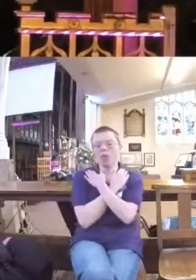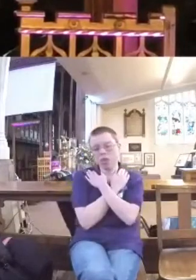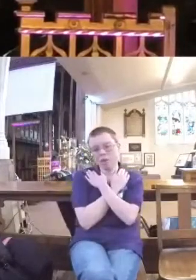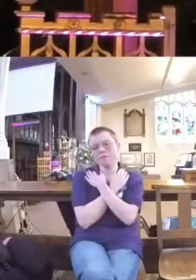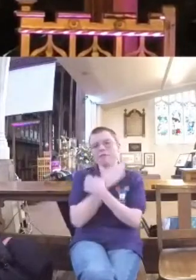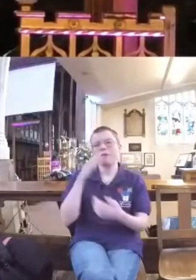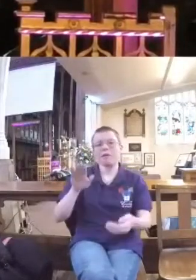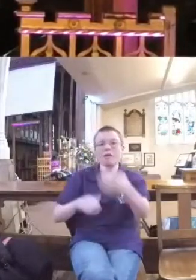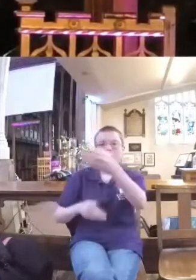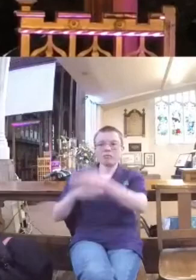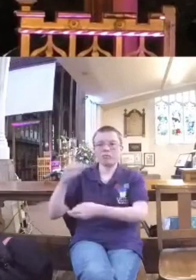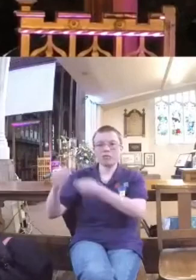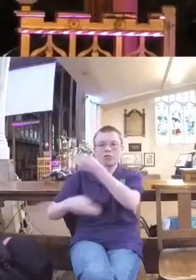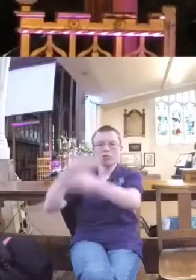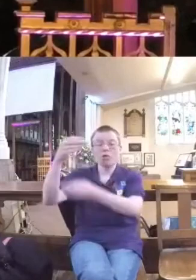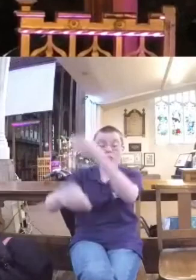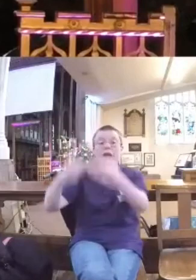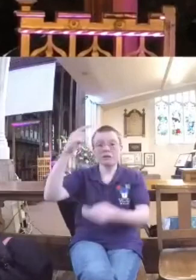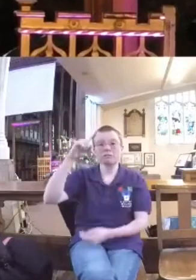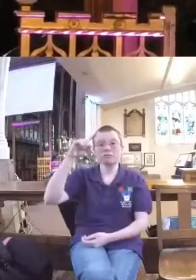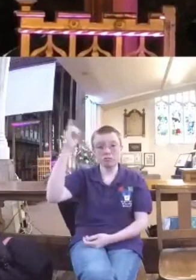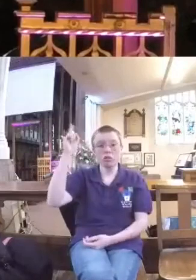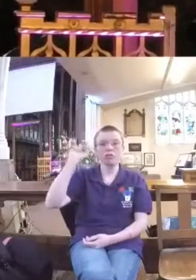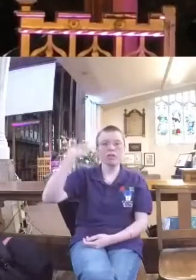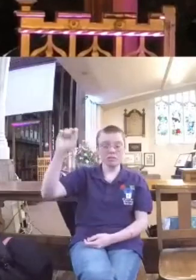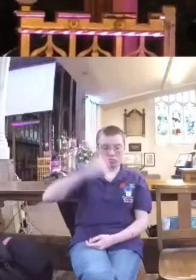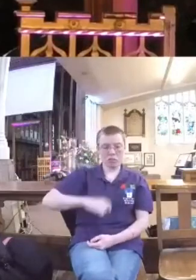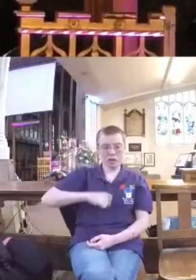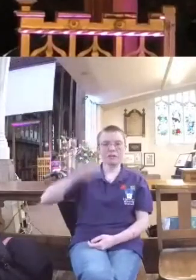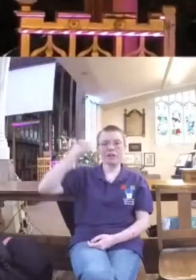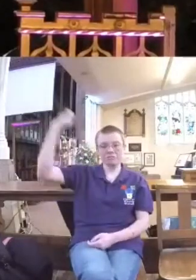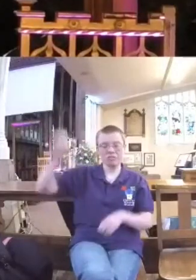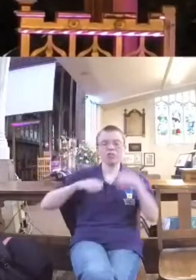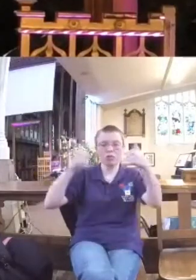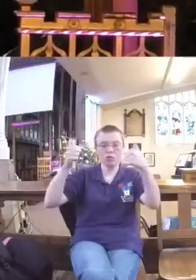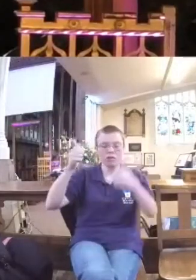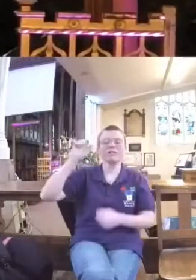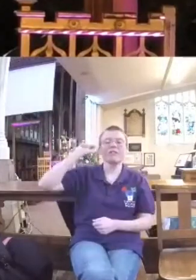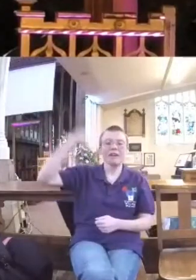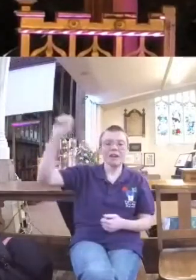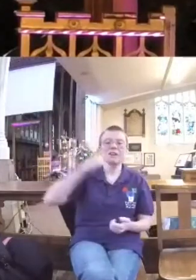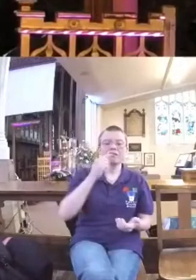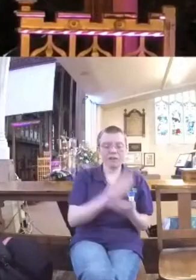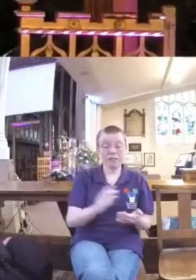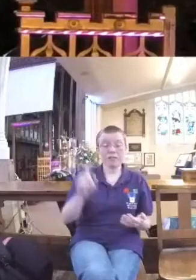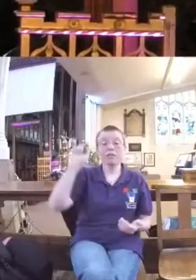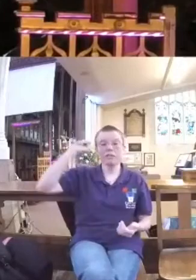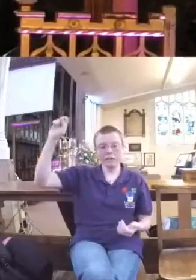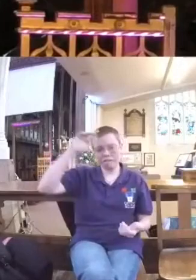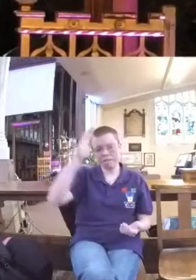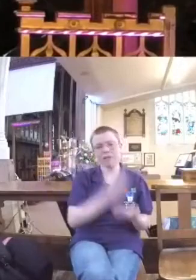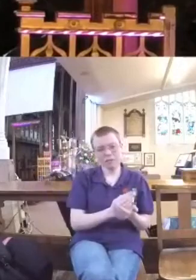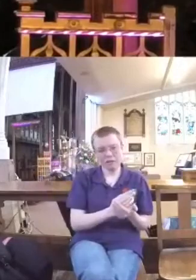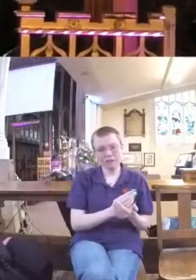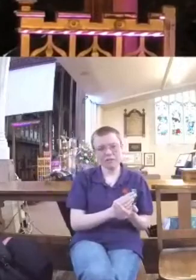heart of God, his character and his goodness, his forgiveness and faithfulness, they